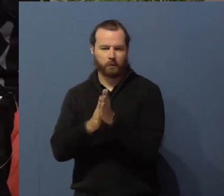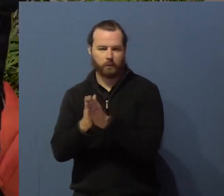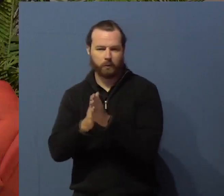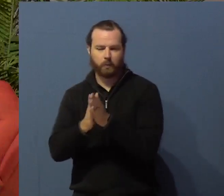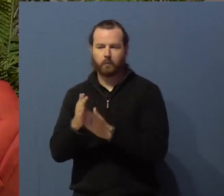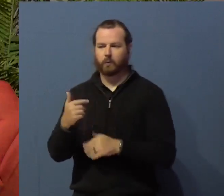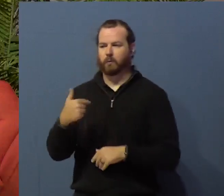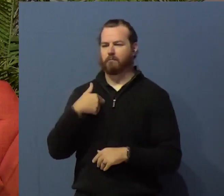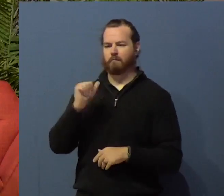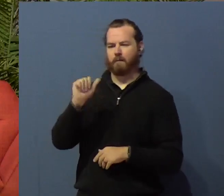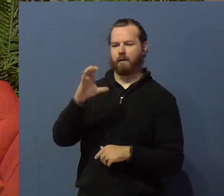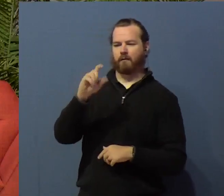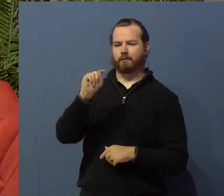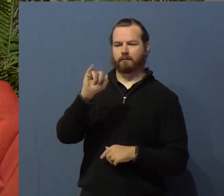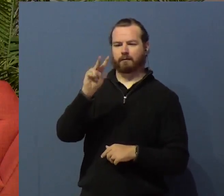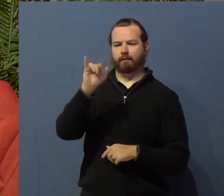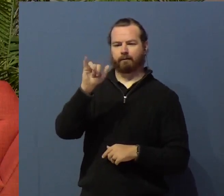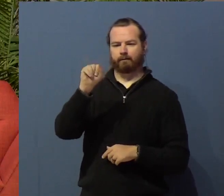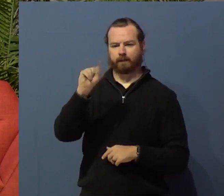everybody with disabilities.